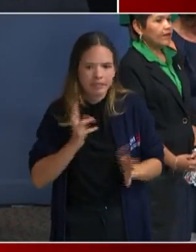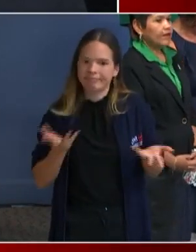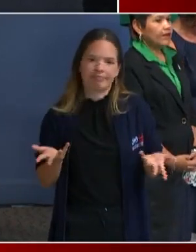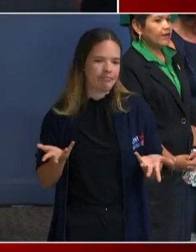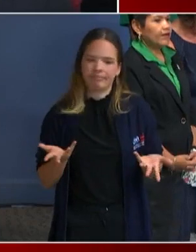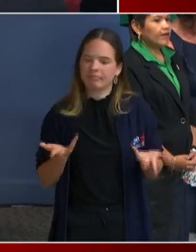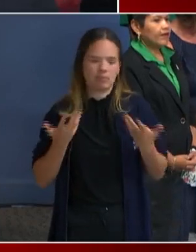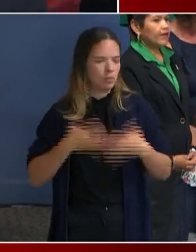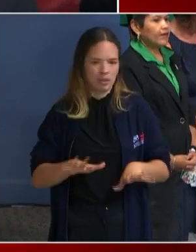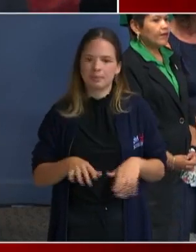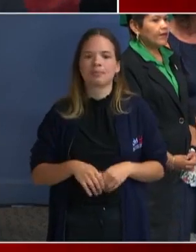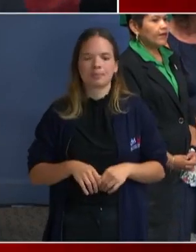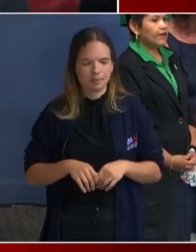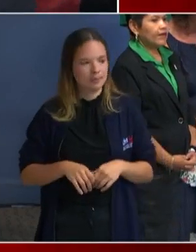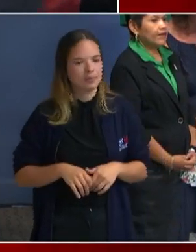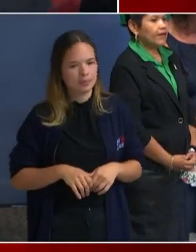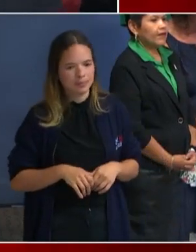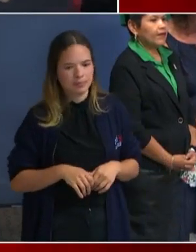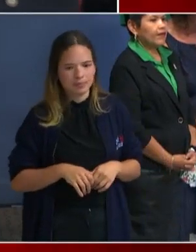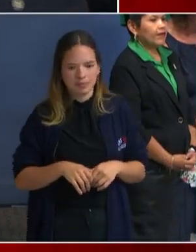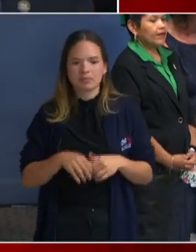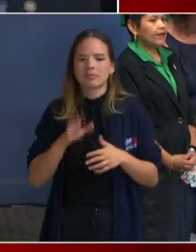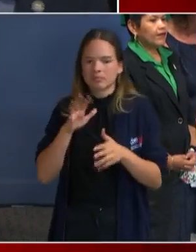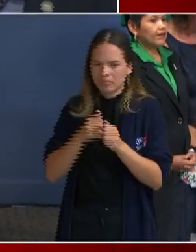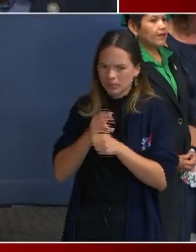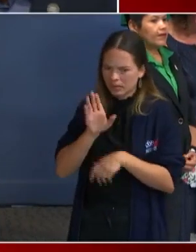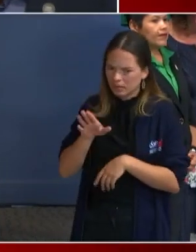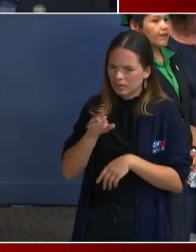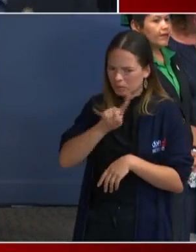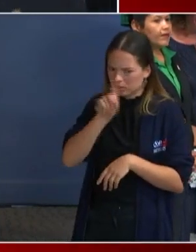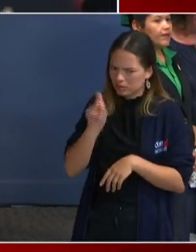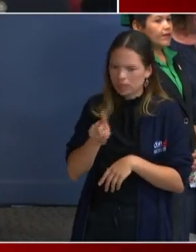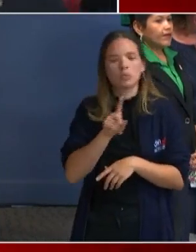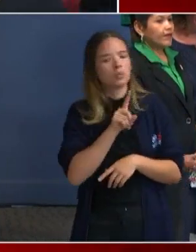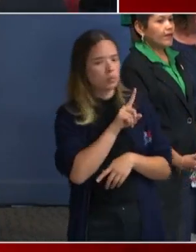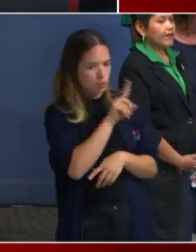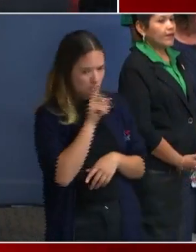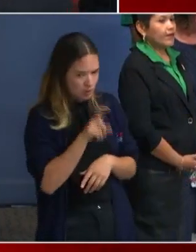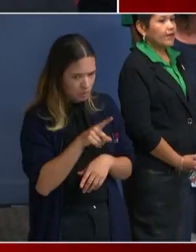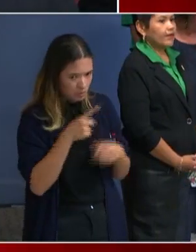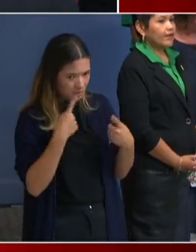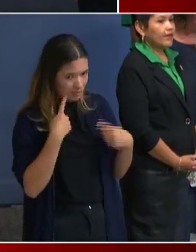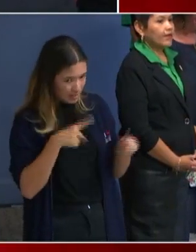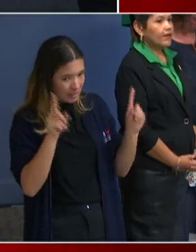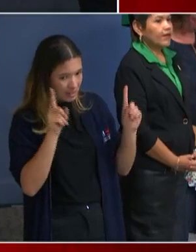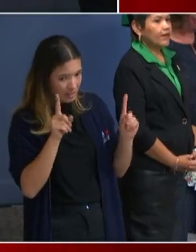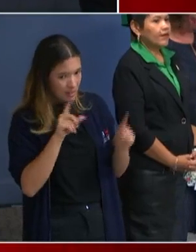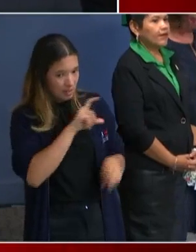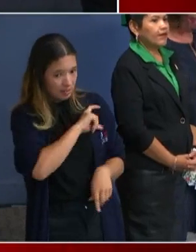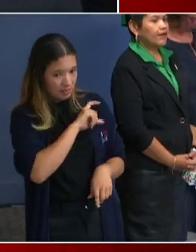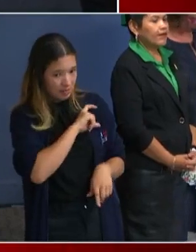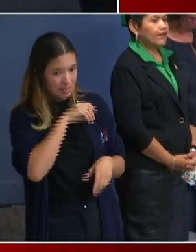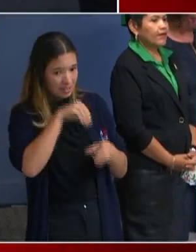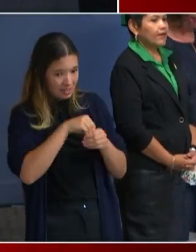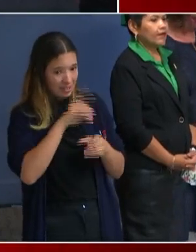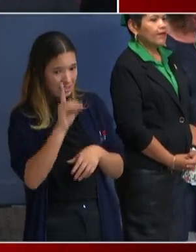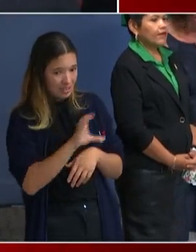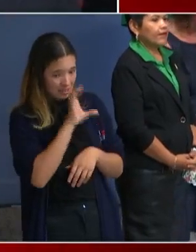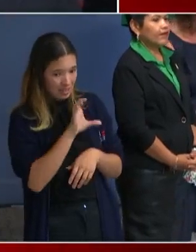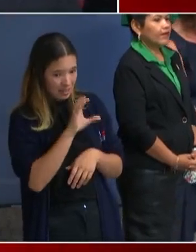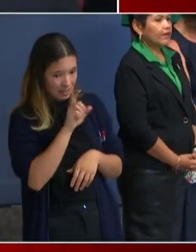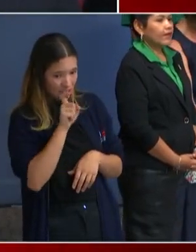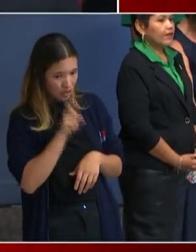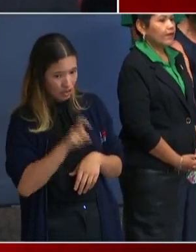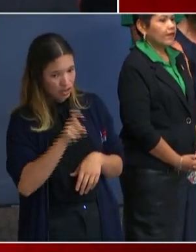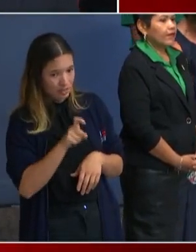Just a follow-up though, do you think that it's effective that police in the District of Columbia should be actively patrolling